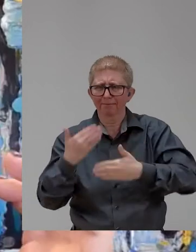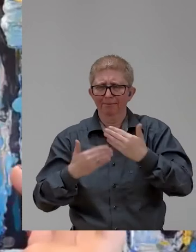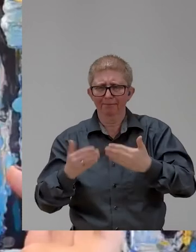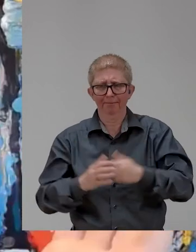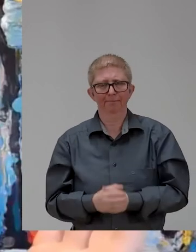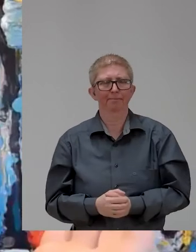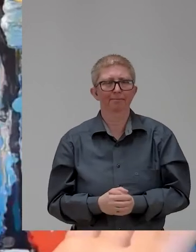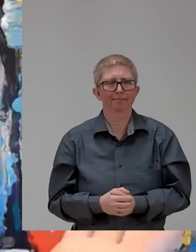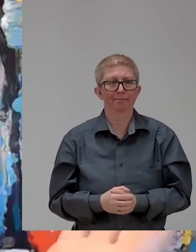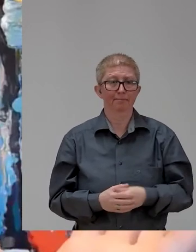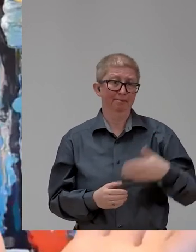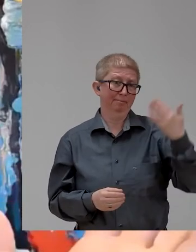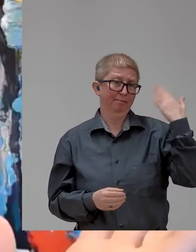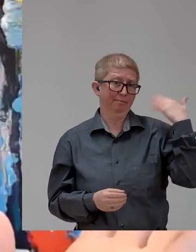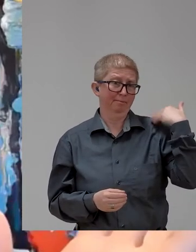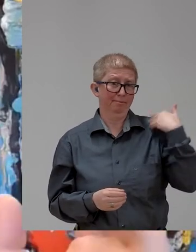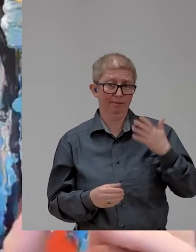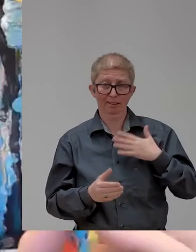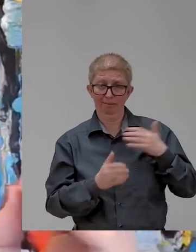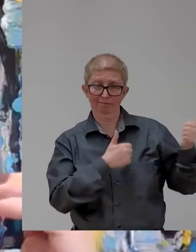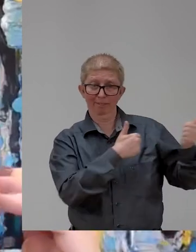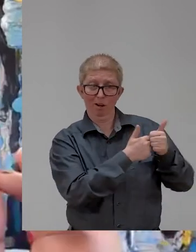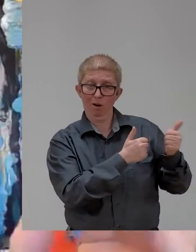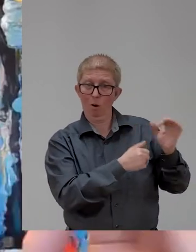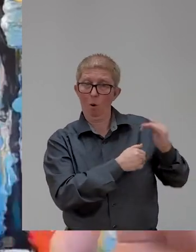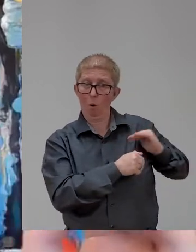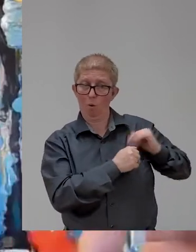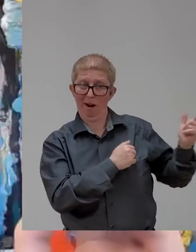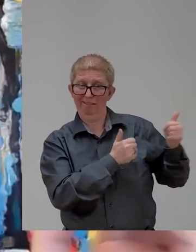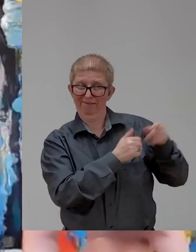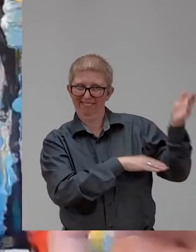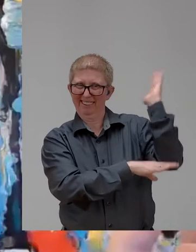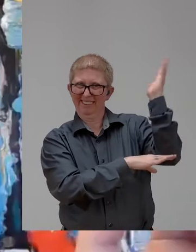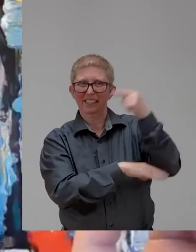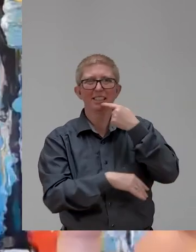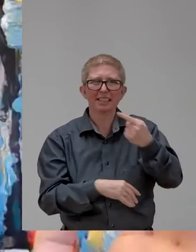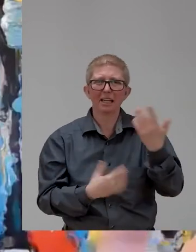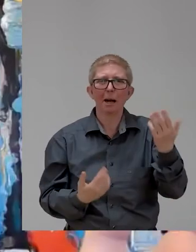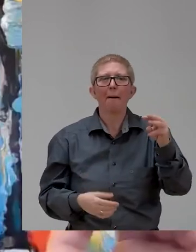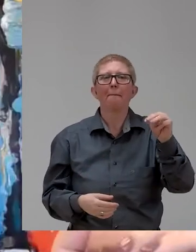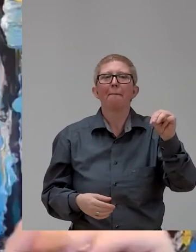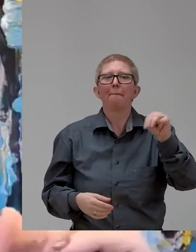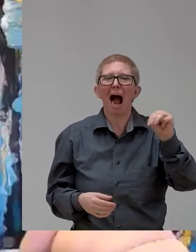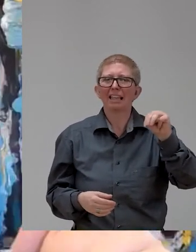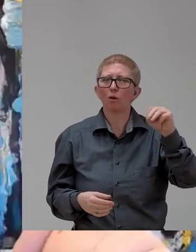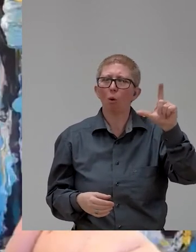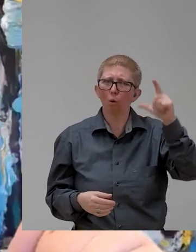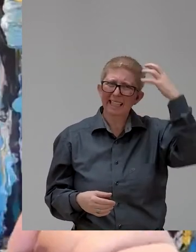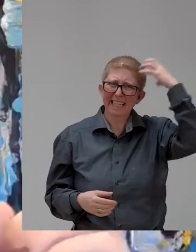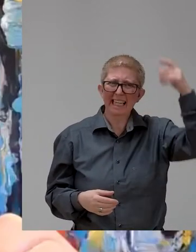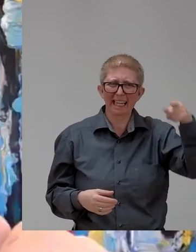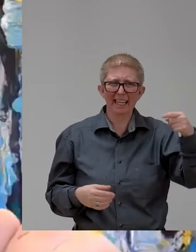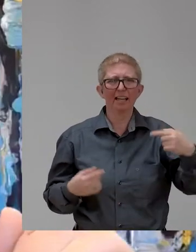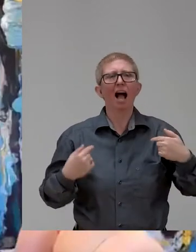a really powerful statement. She said, let's take Martin Luther King's message of I have a dream to the next level